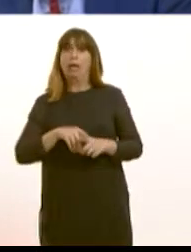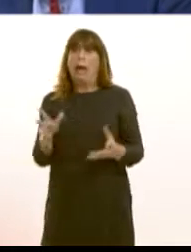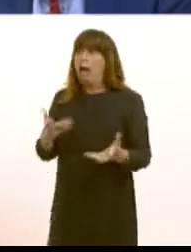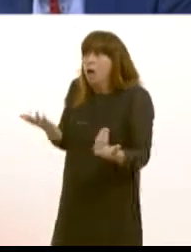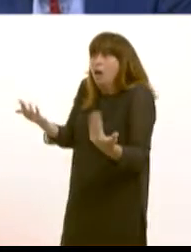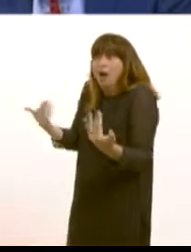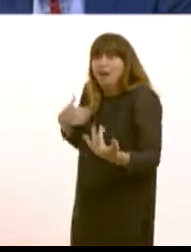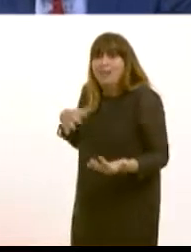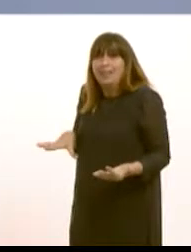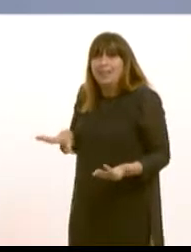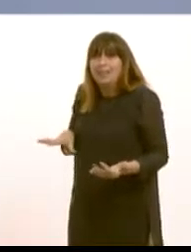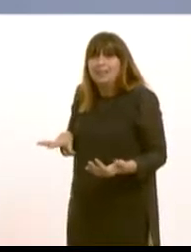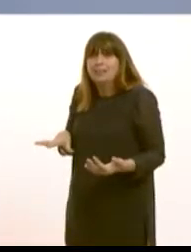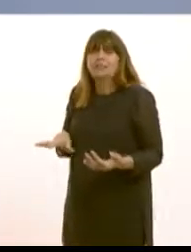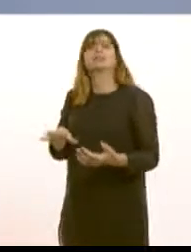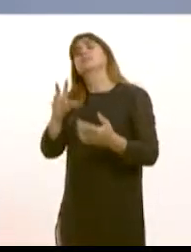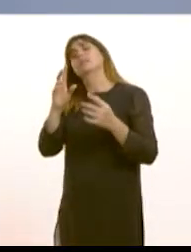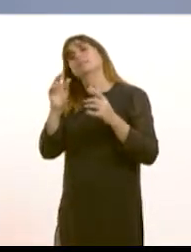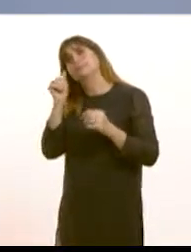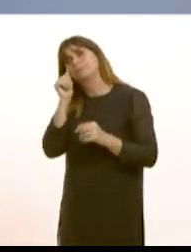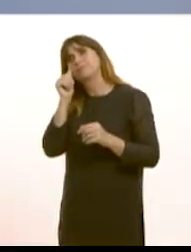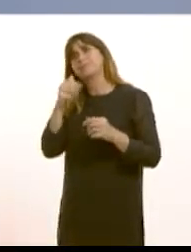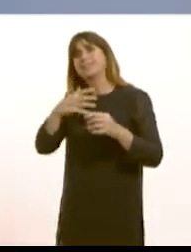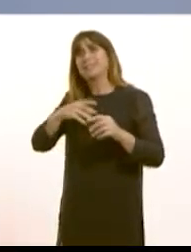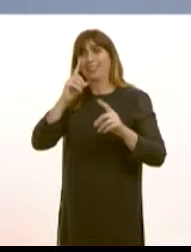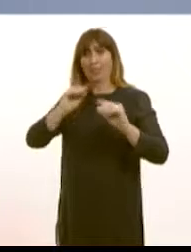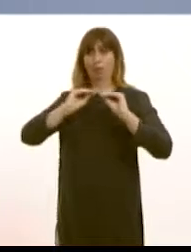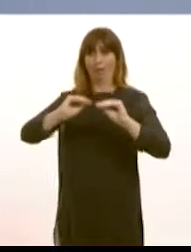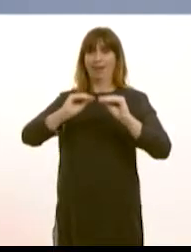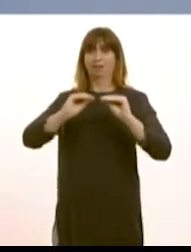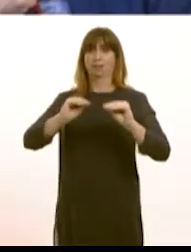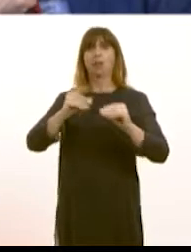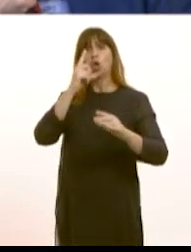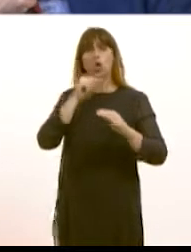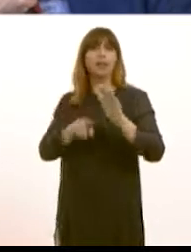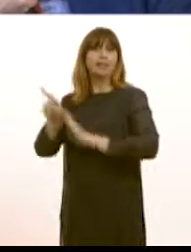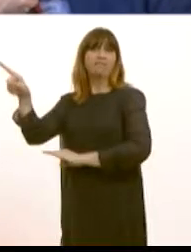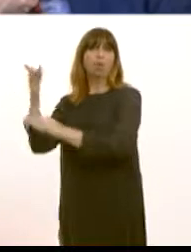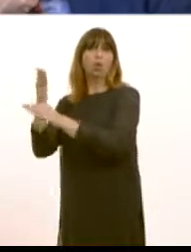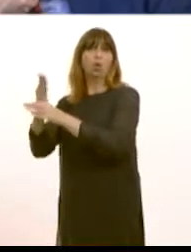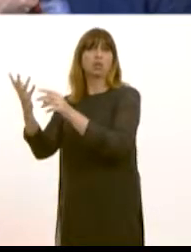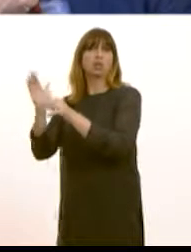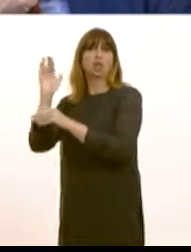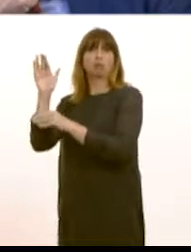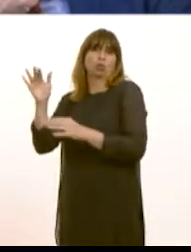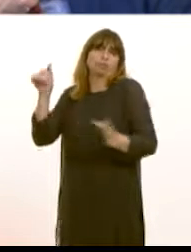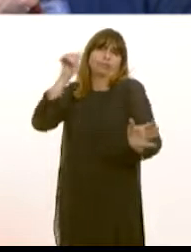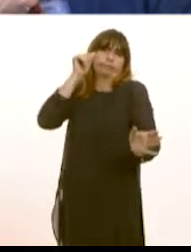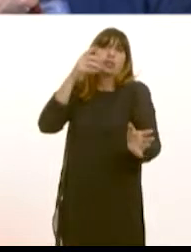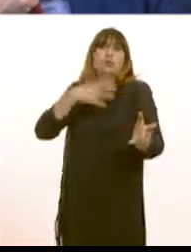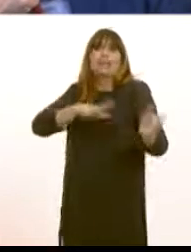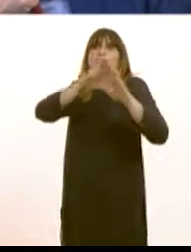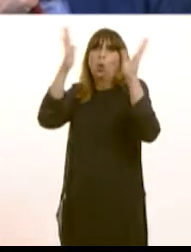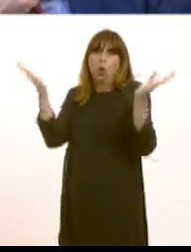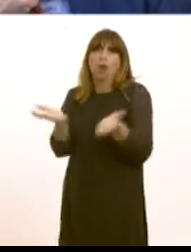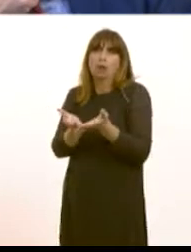is international it always will be you can never train people who will then stay entirely for their working lives in the country where they were trained so you have to appeal internationally as